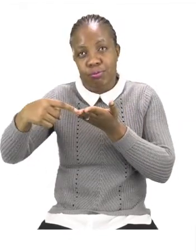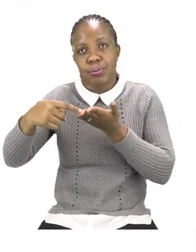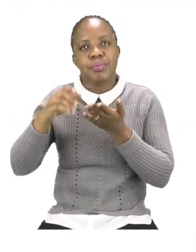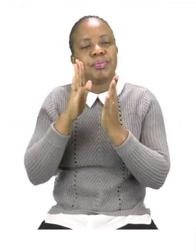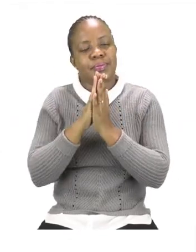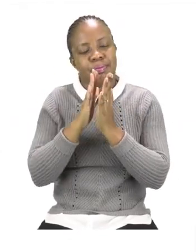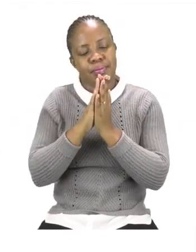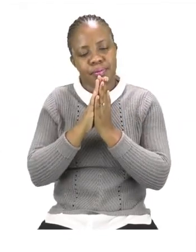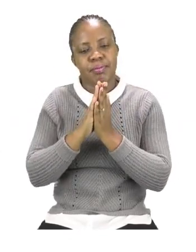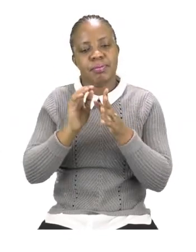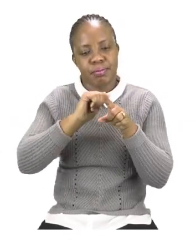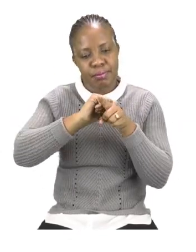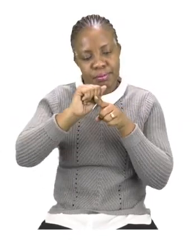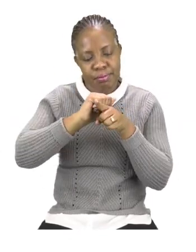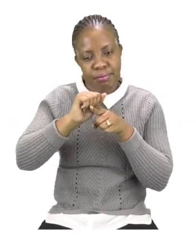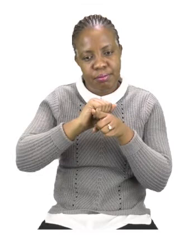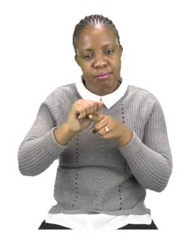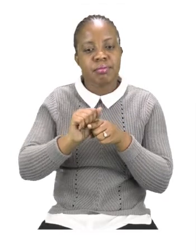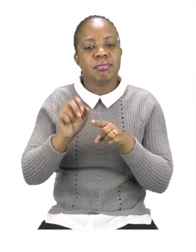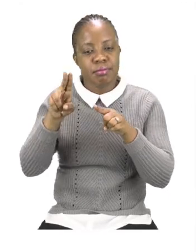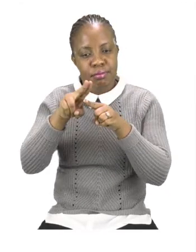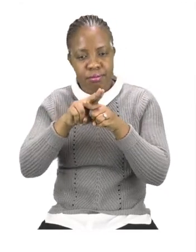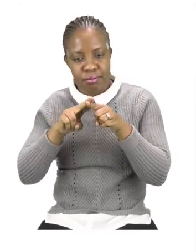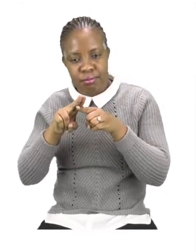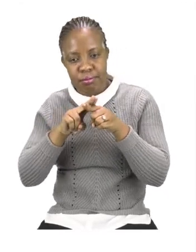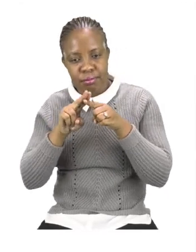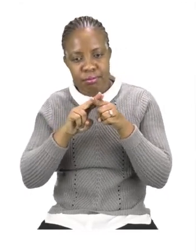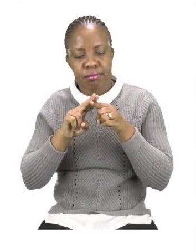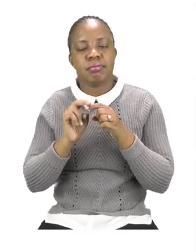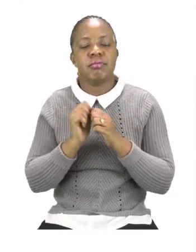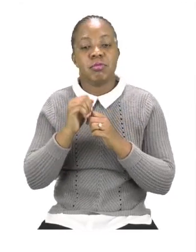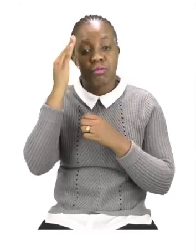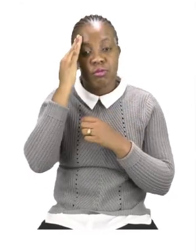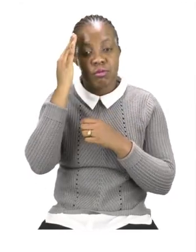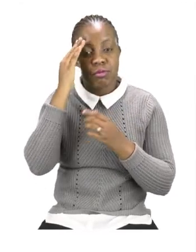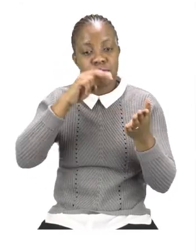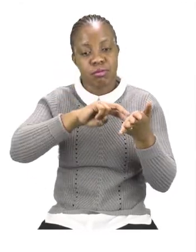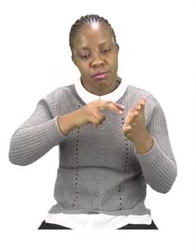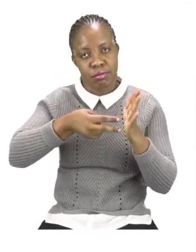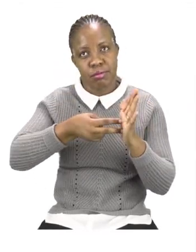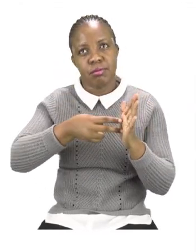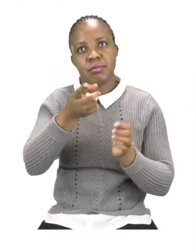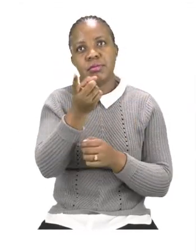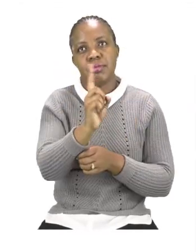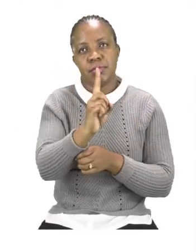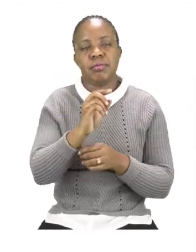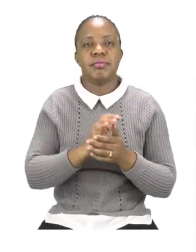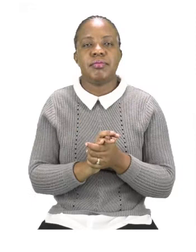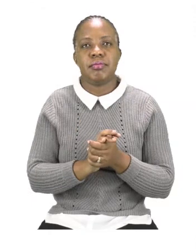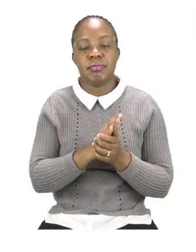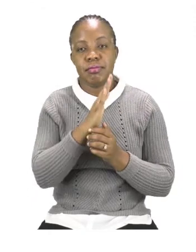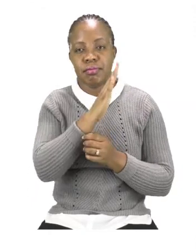them correctly now that you know what they mean. On the other side of the page, we